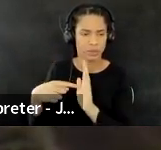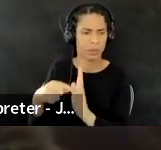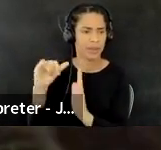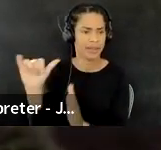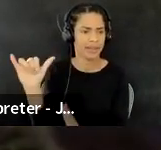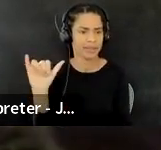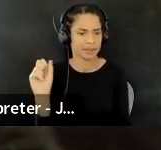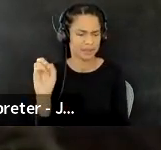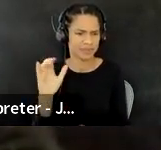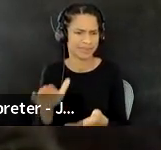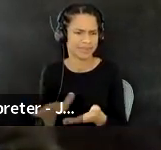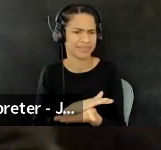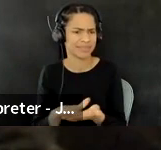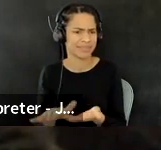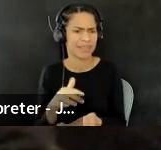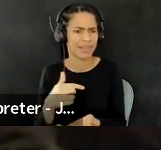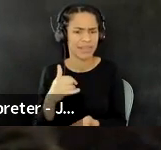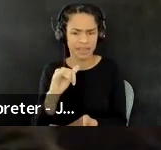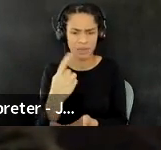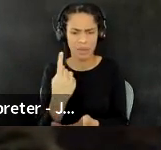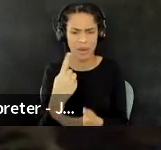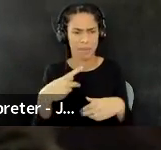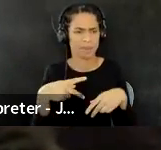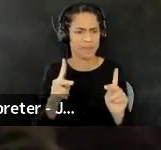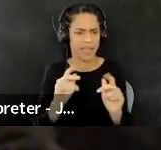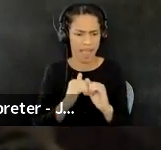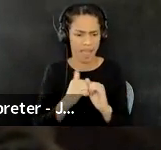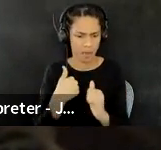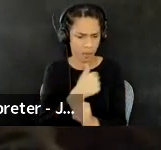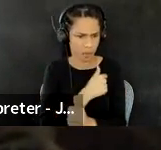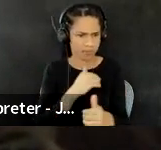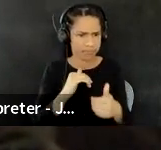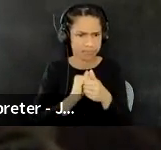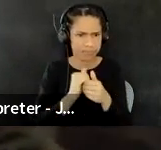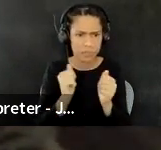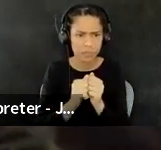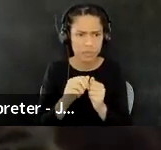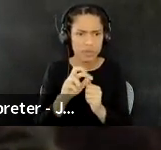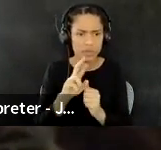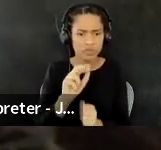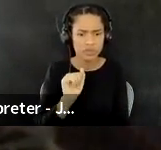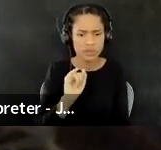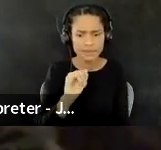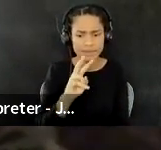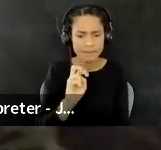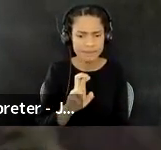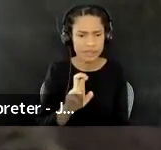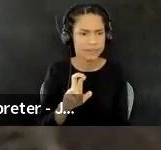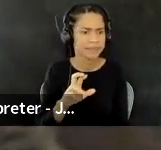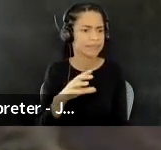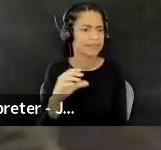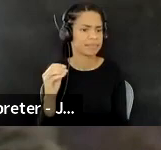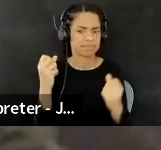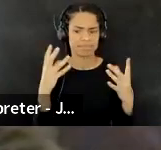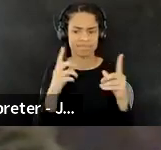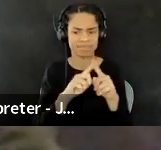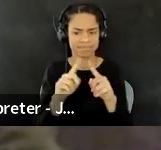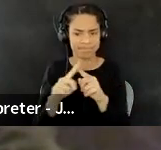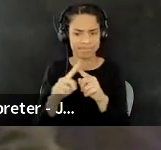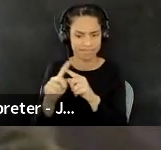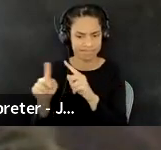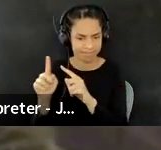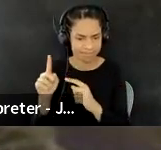that, um, Catalyst is, is working with, uh, River and the Branch of Knowledge to support, uh, this, this homecoming and this ongoing